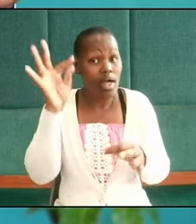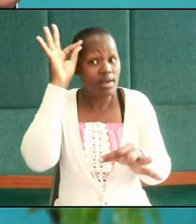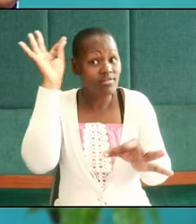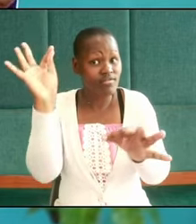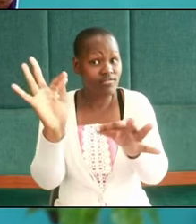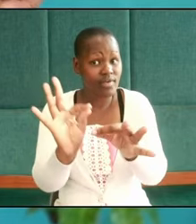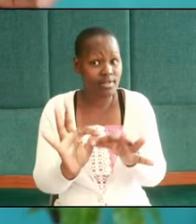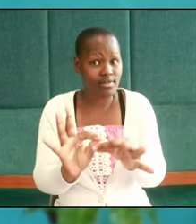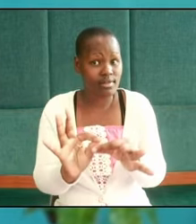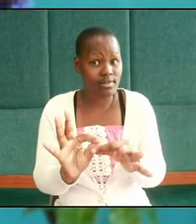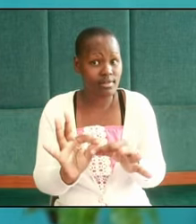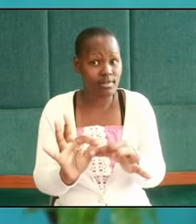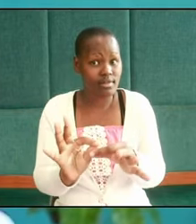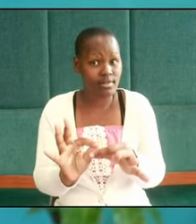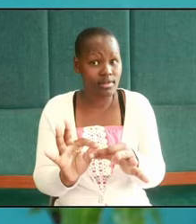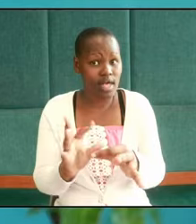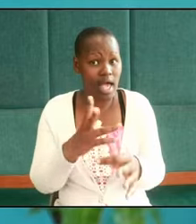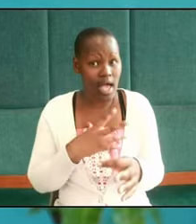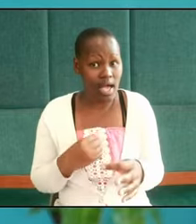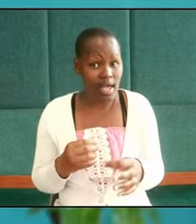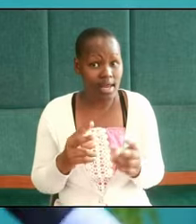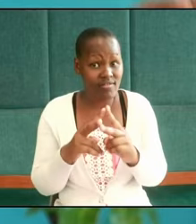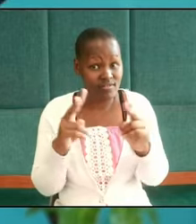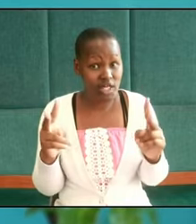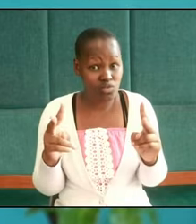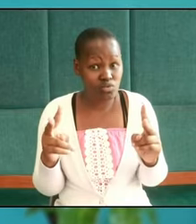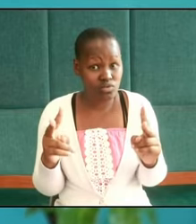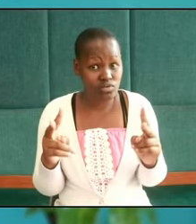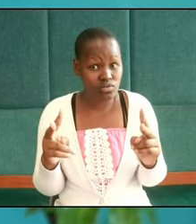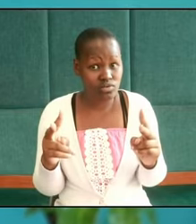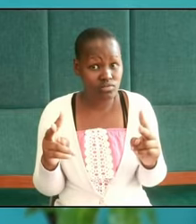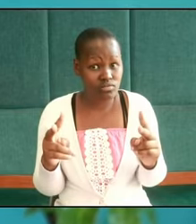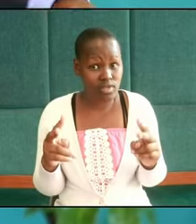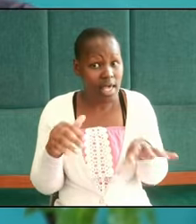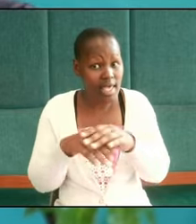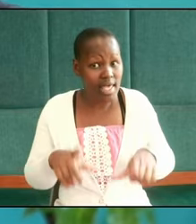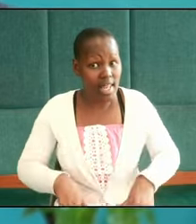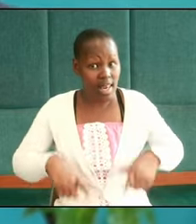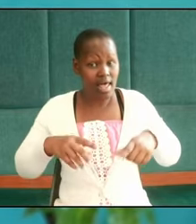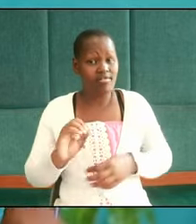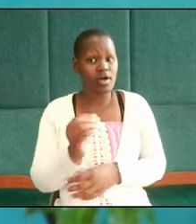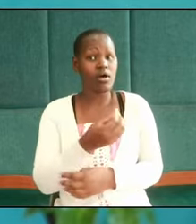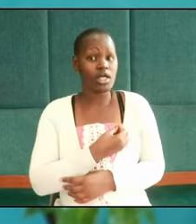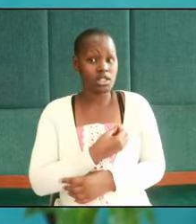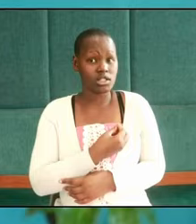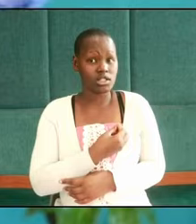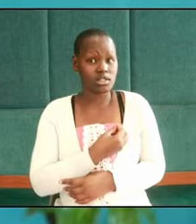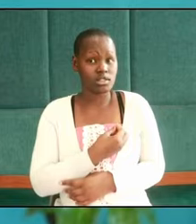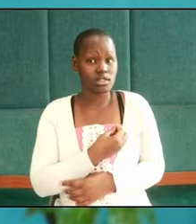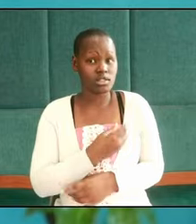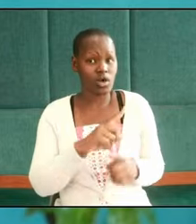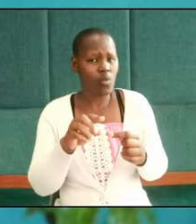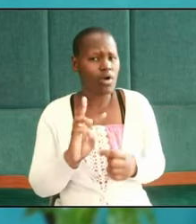and values are inculcated in our life when